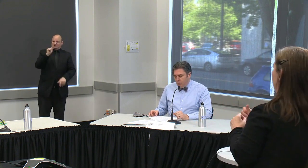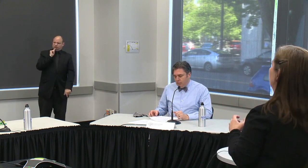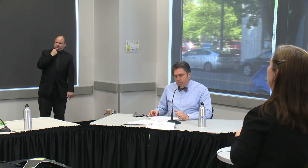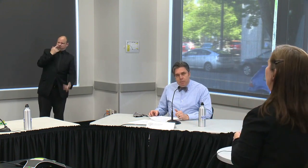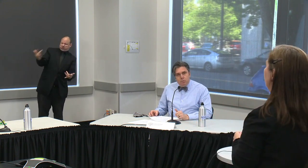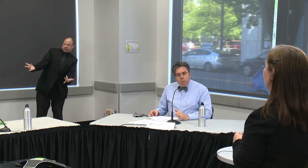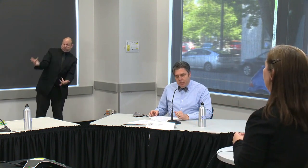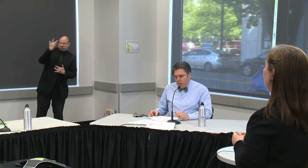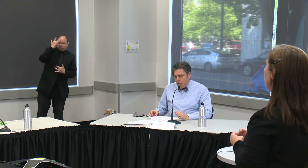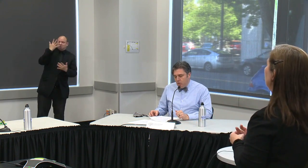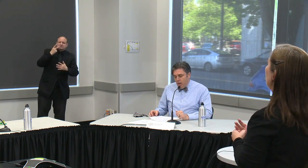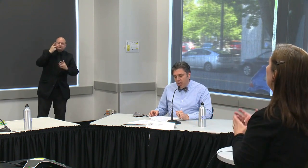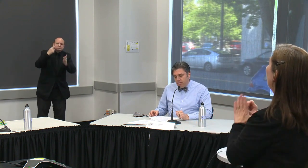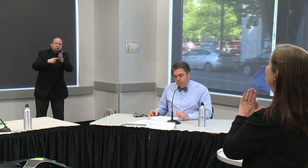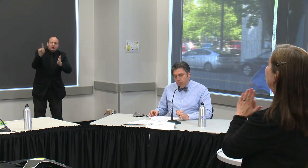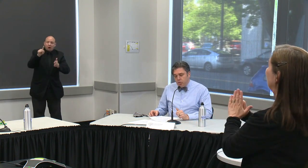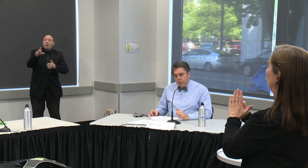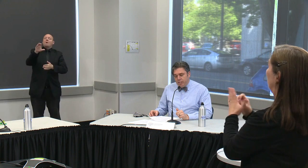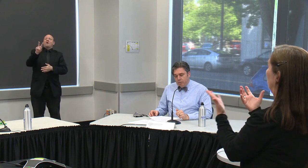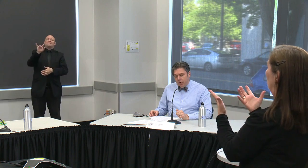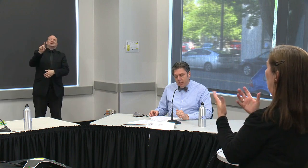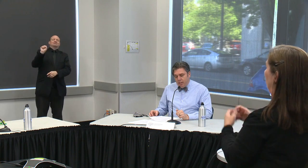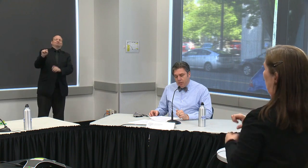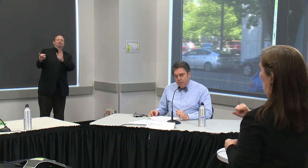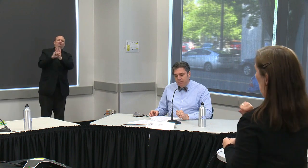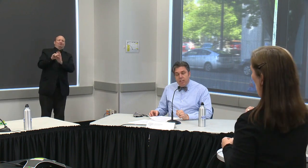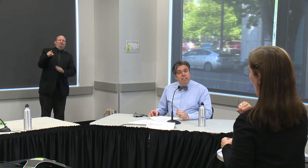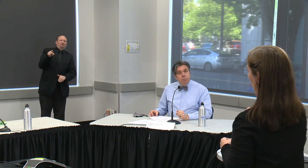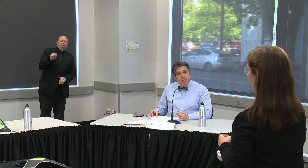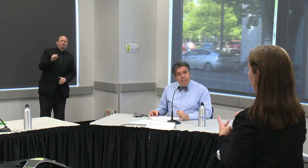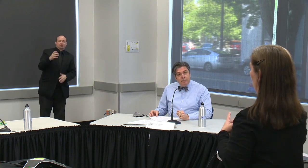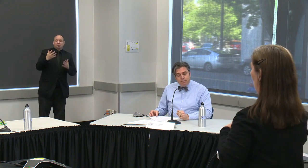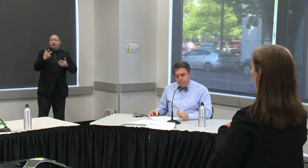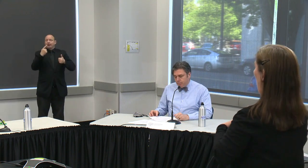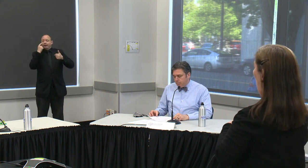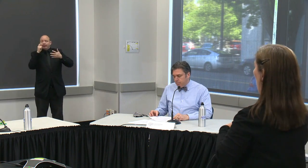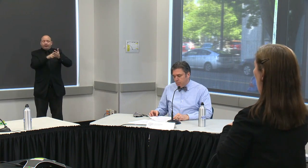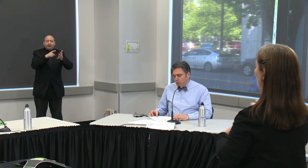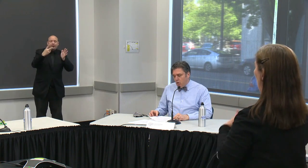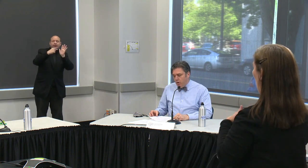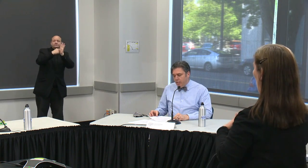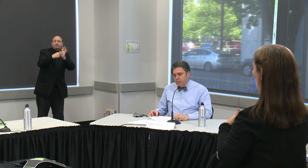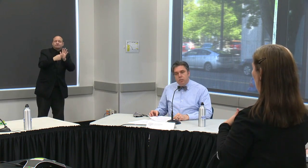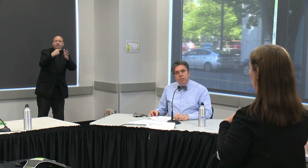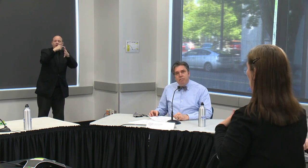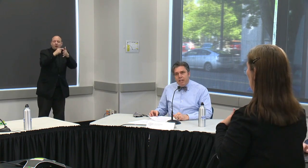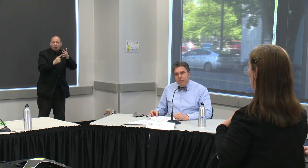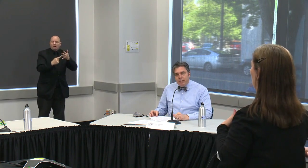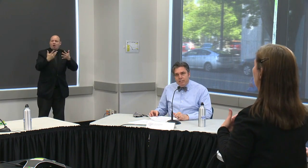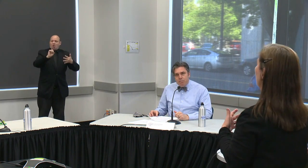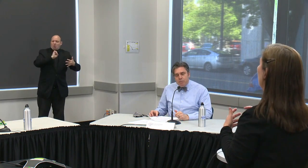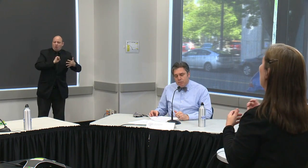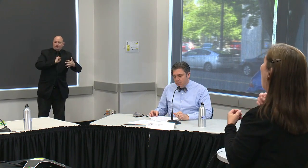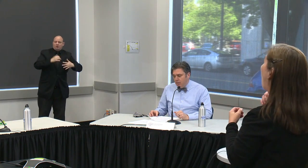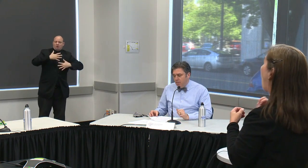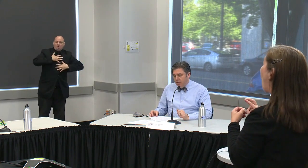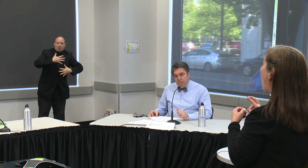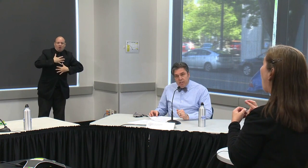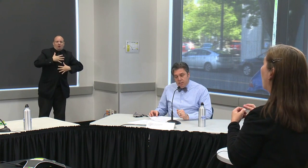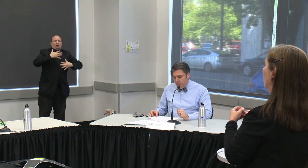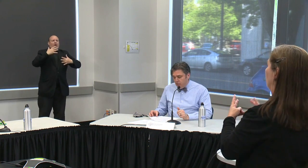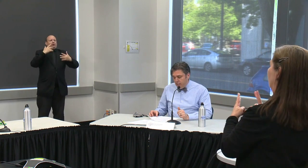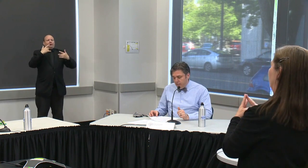those symptoms would include cough or shortness of breath or difficulty breathing or at least two of the following symptoms